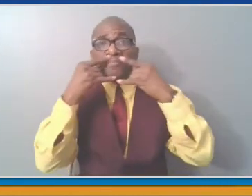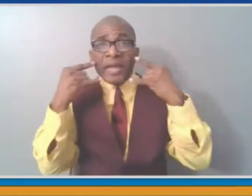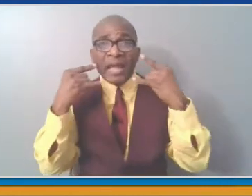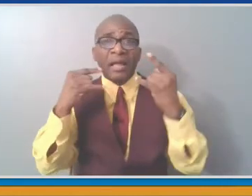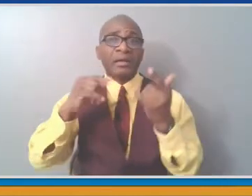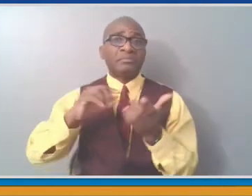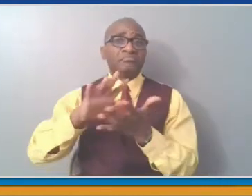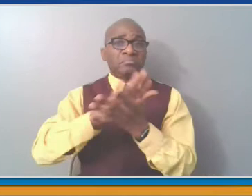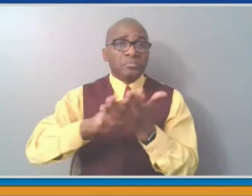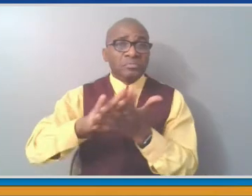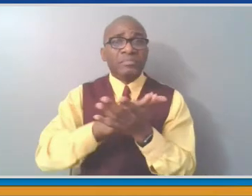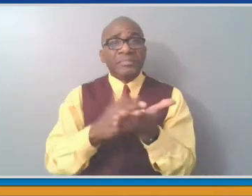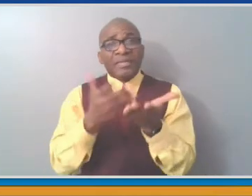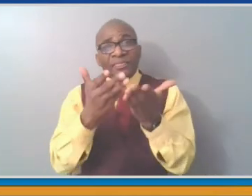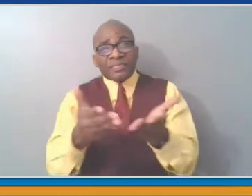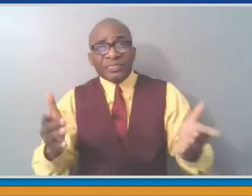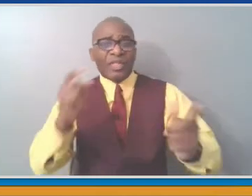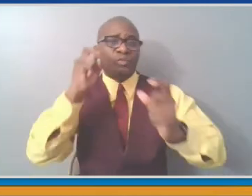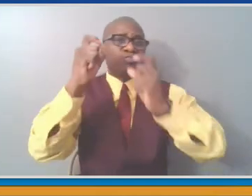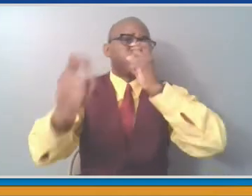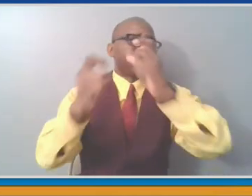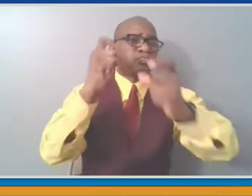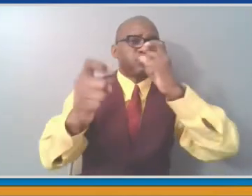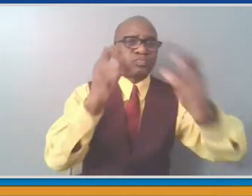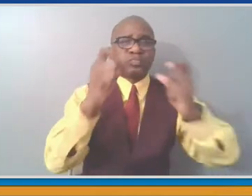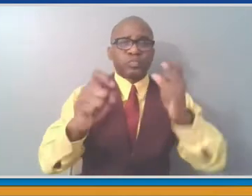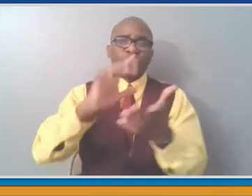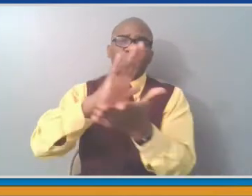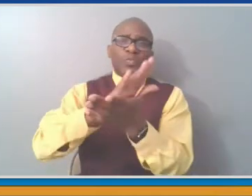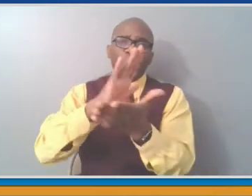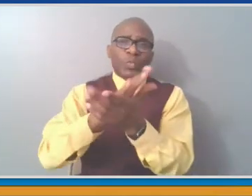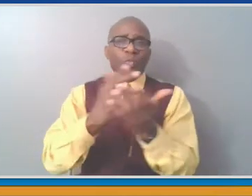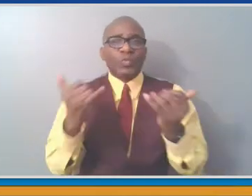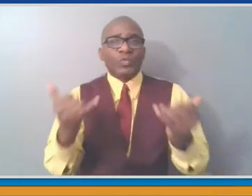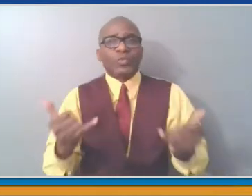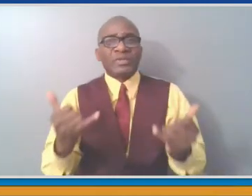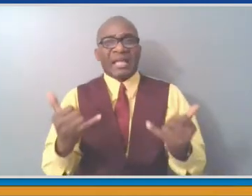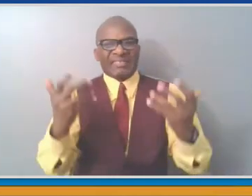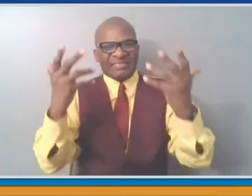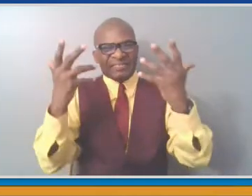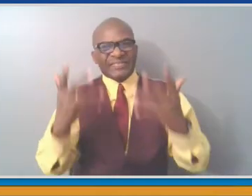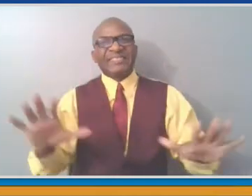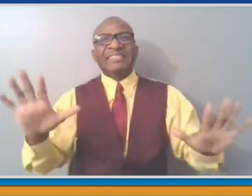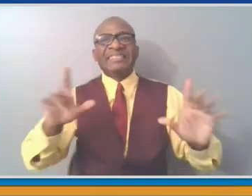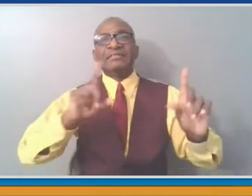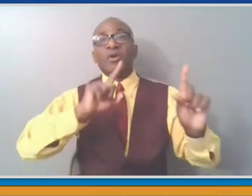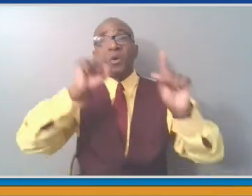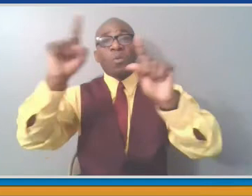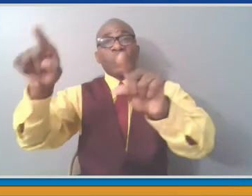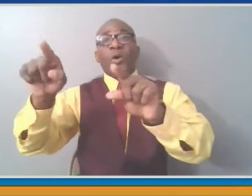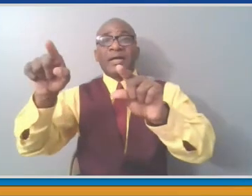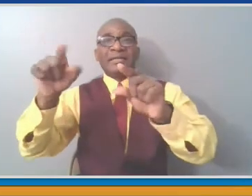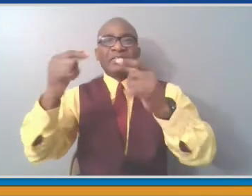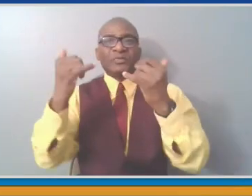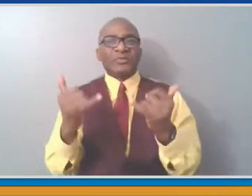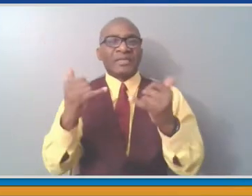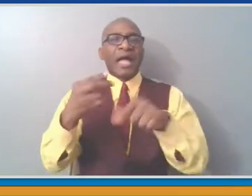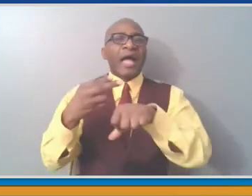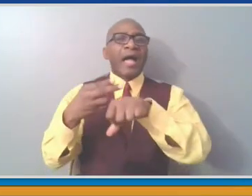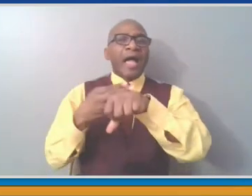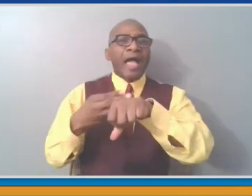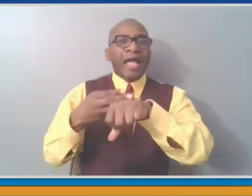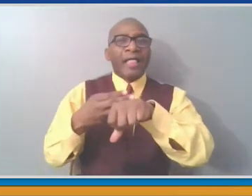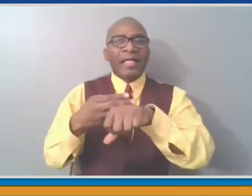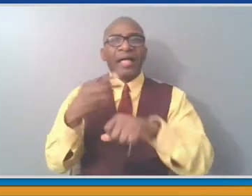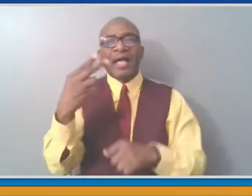We did that today in a brief stop. Lisa Reyes and myself were at Harrison with Dr. Lew Wall, the superintendent of the Harrison schools, where